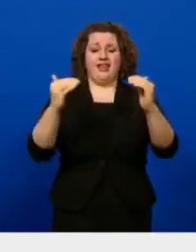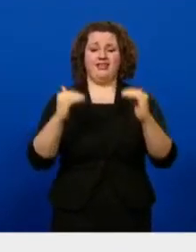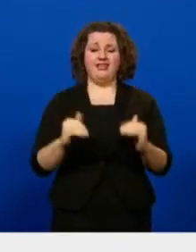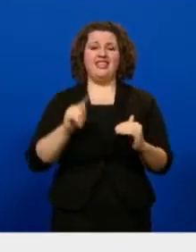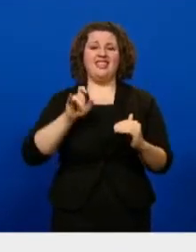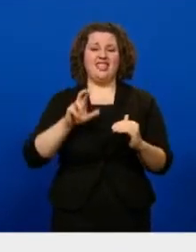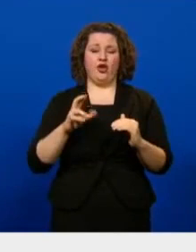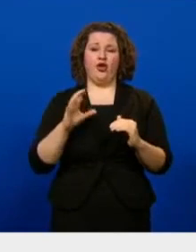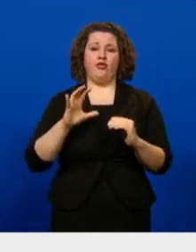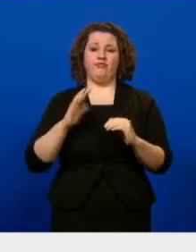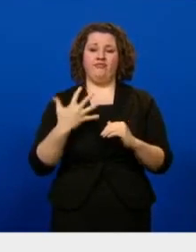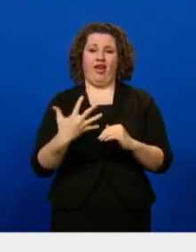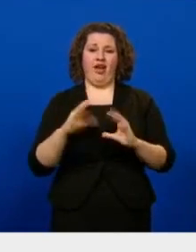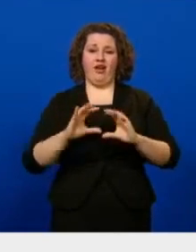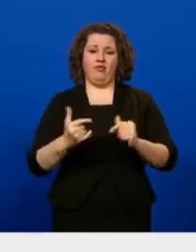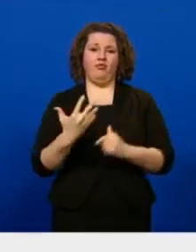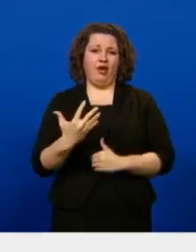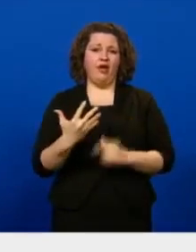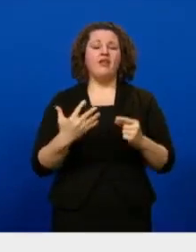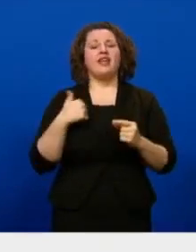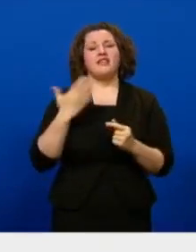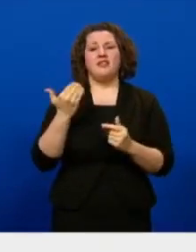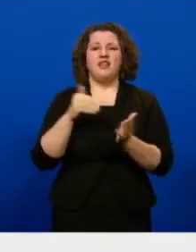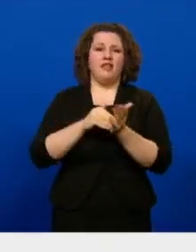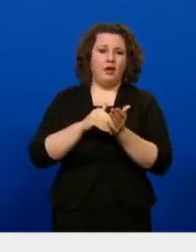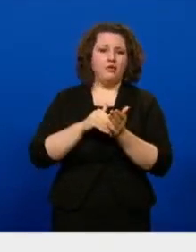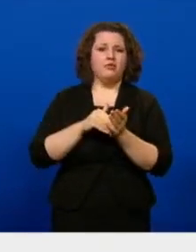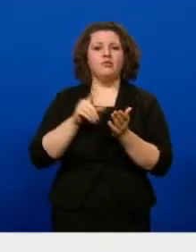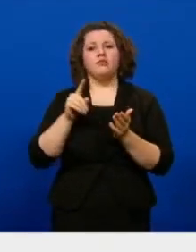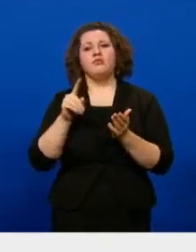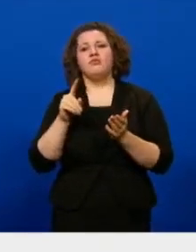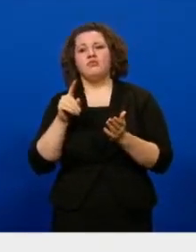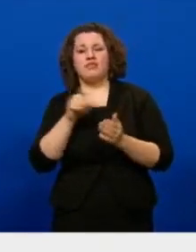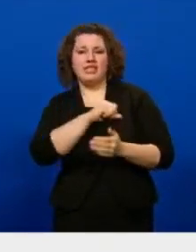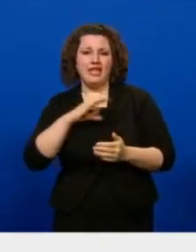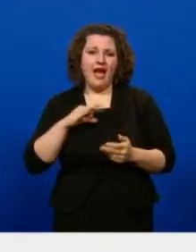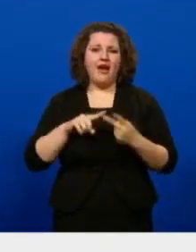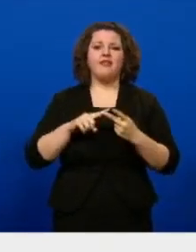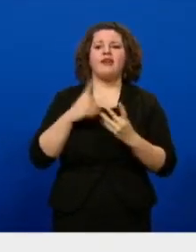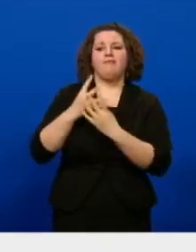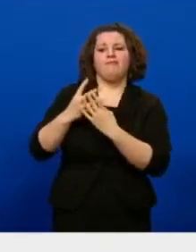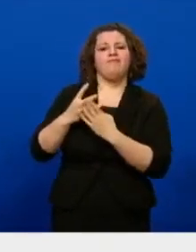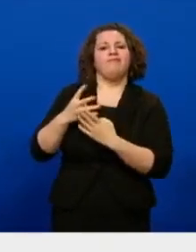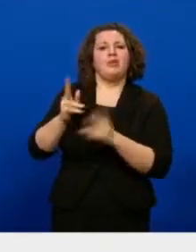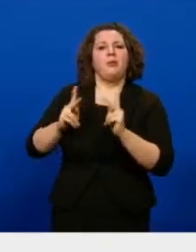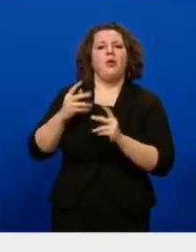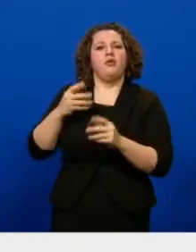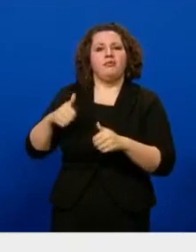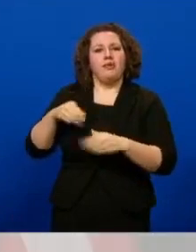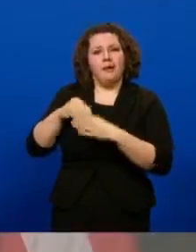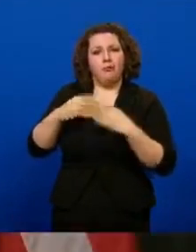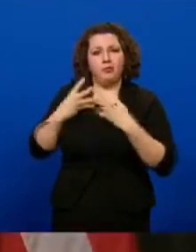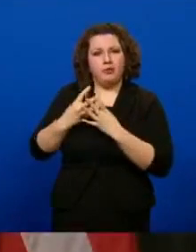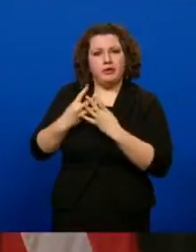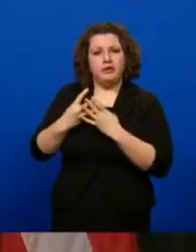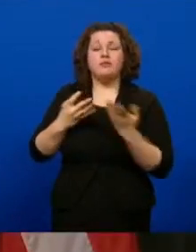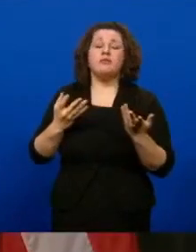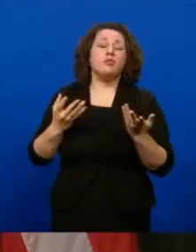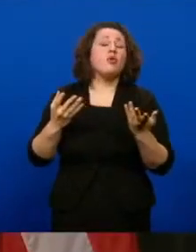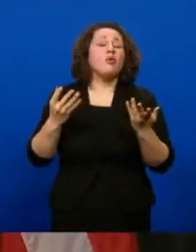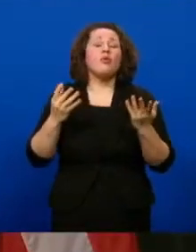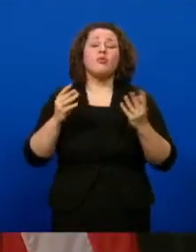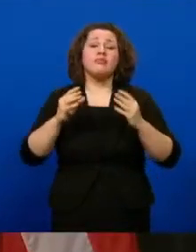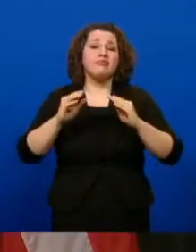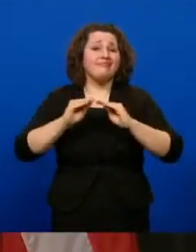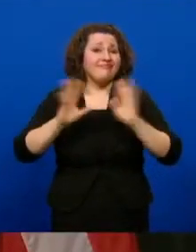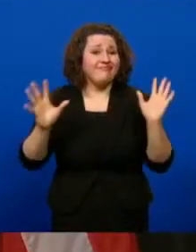consists of approximately 13,000 staff incarcerated individuals in correctional facilities. So you can see that this